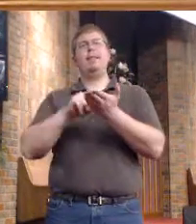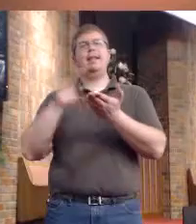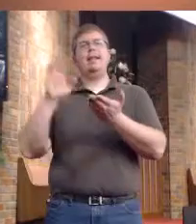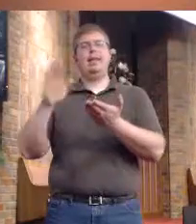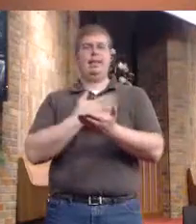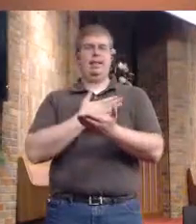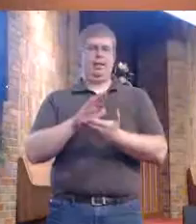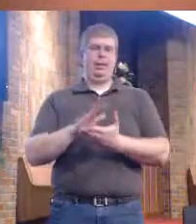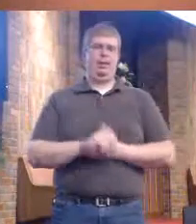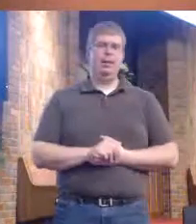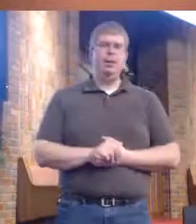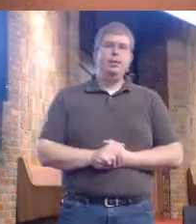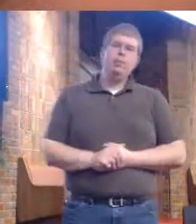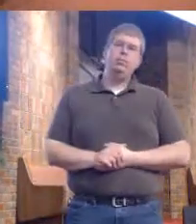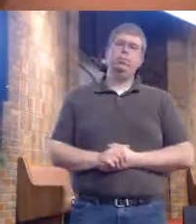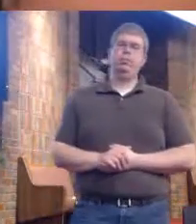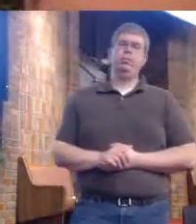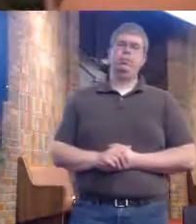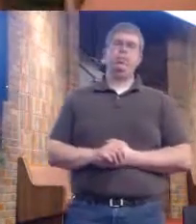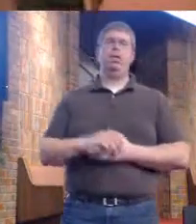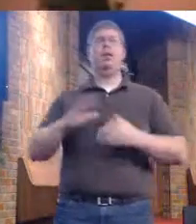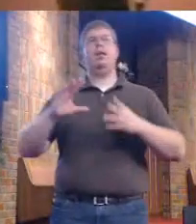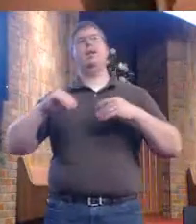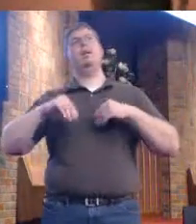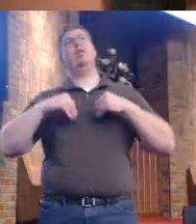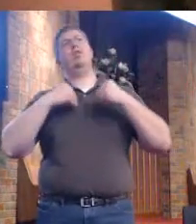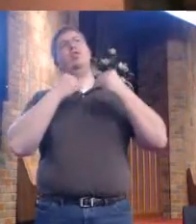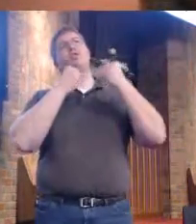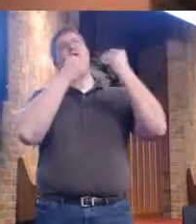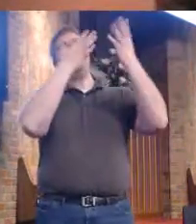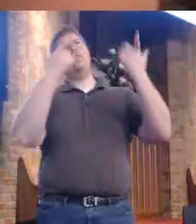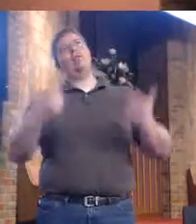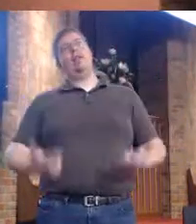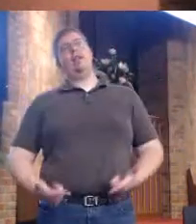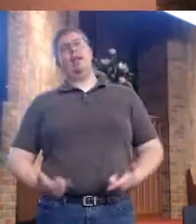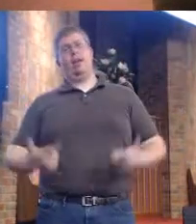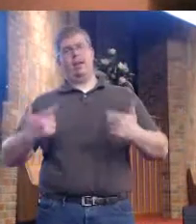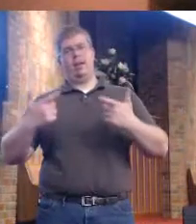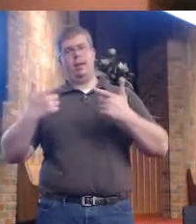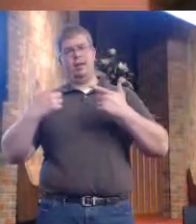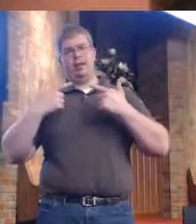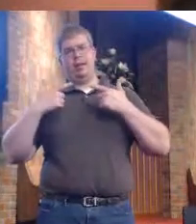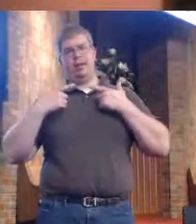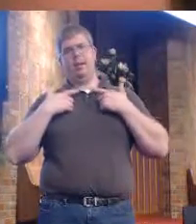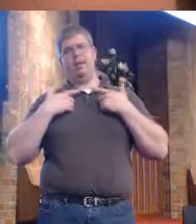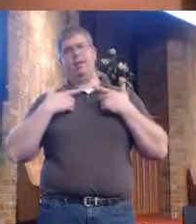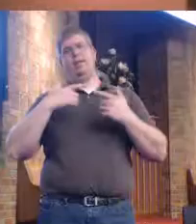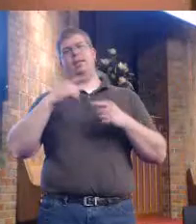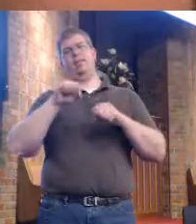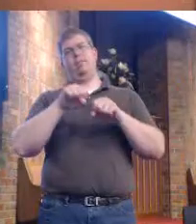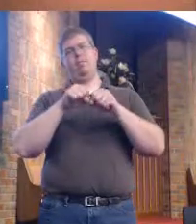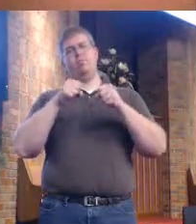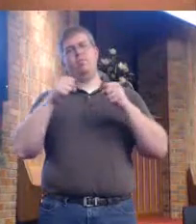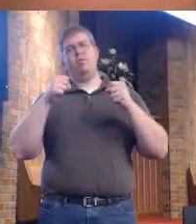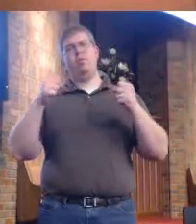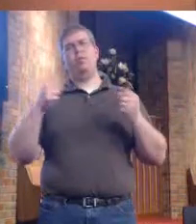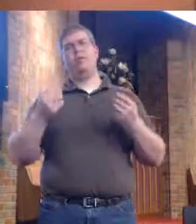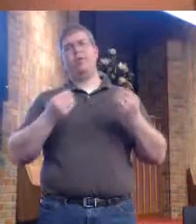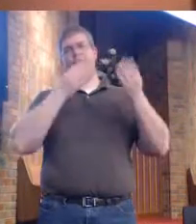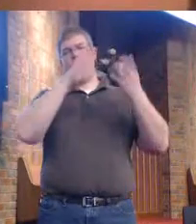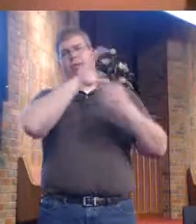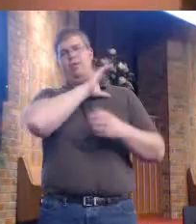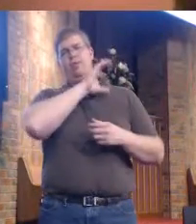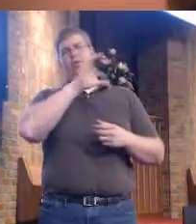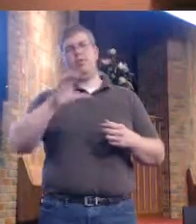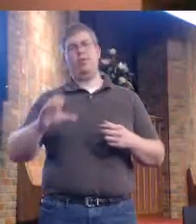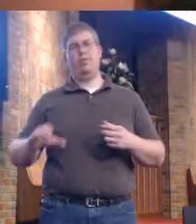Bring Christ, O Lord, my